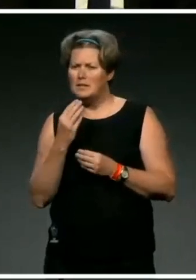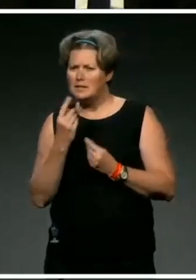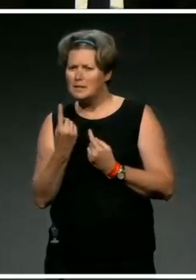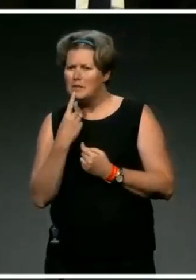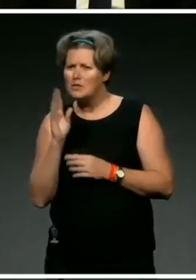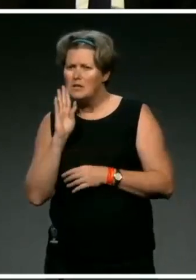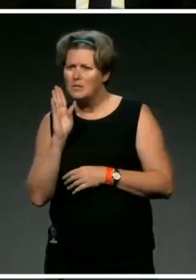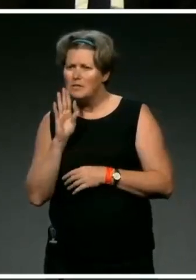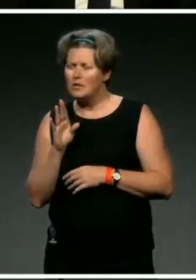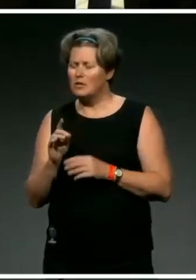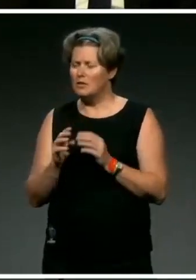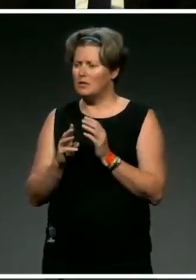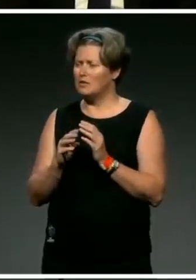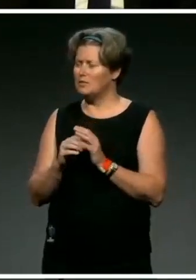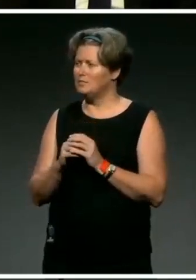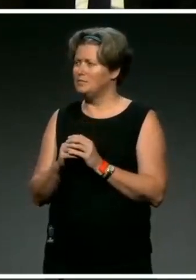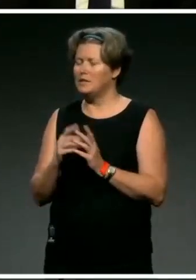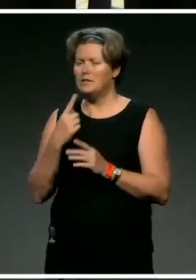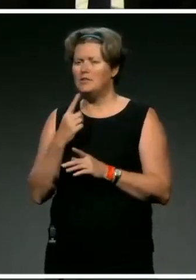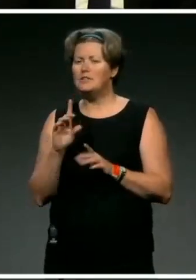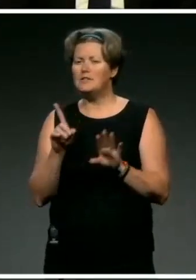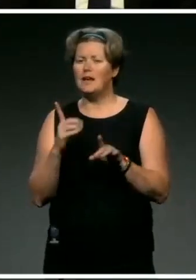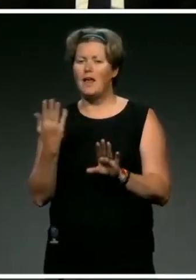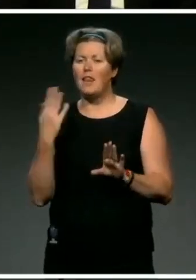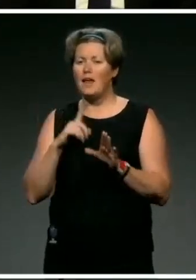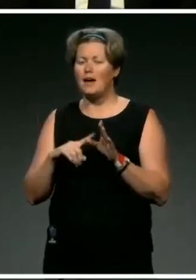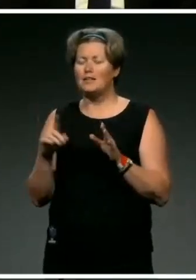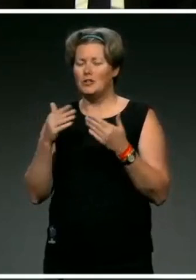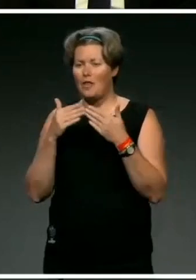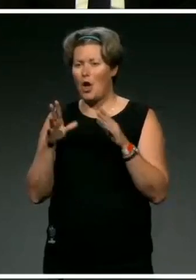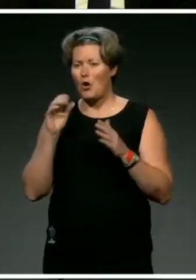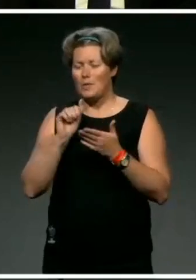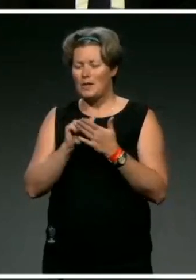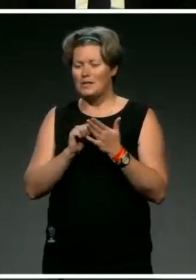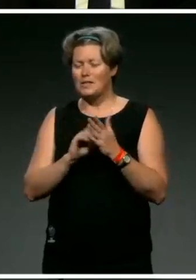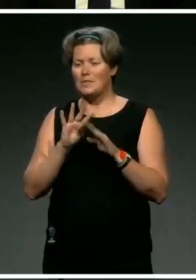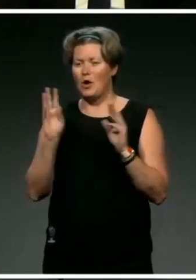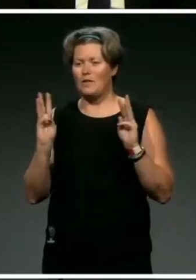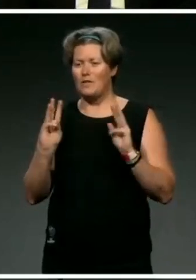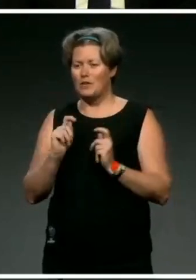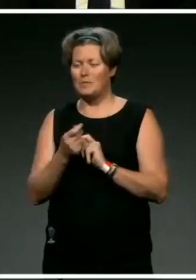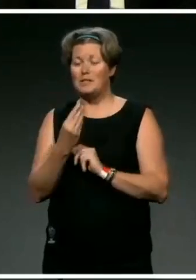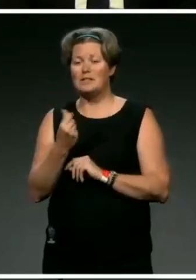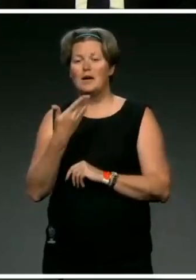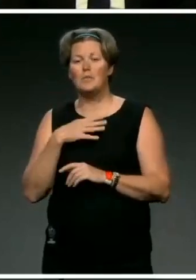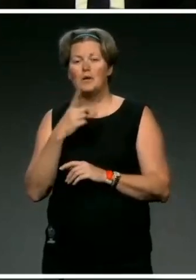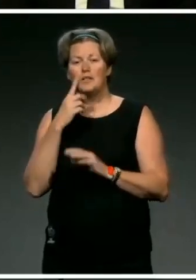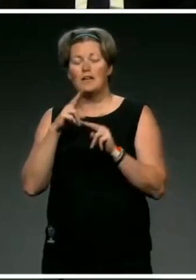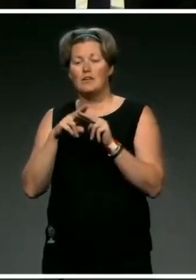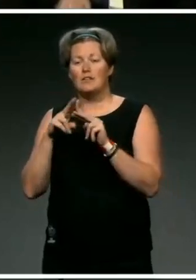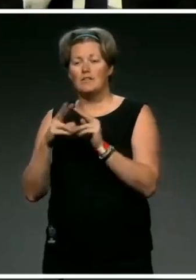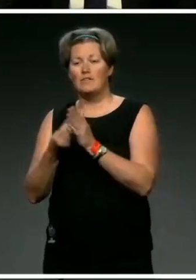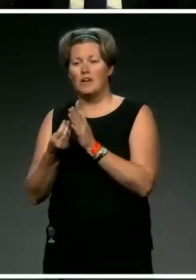before Mr McFarlane. You said, and you said this last year in your opening statement regarding climate change, that some want to see fossil fuel